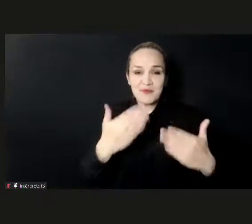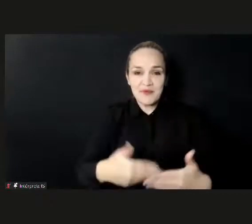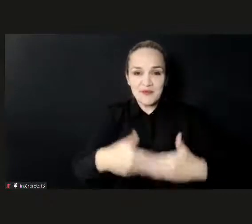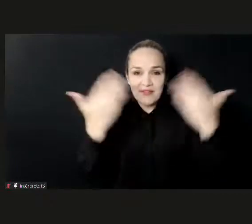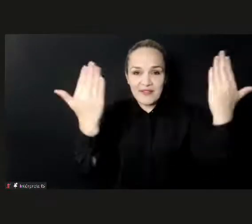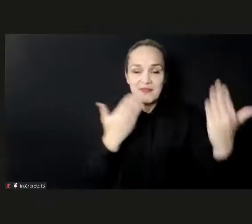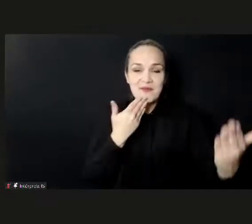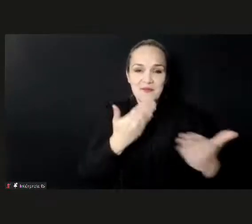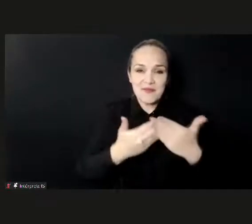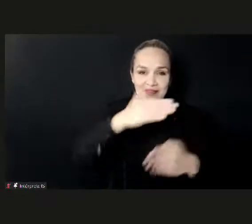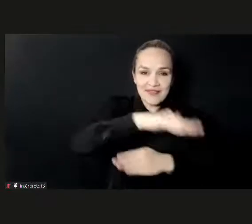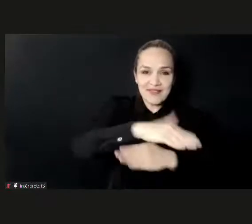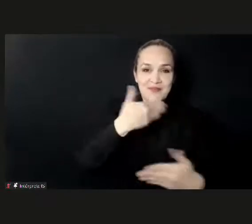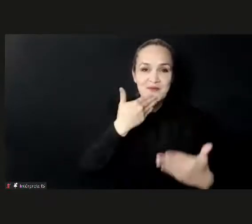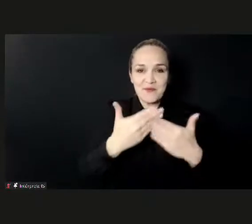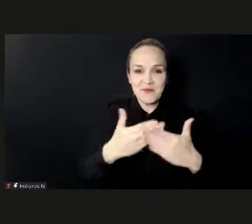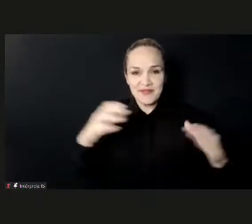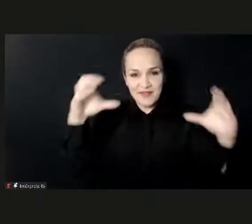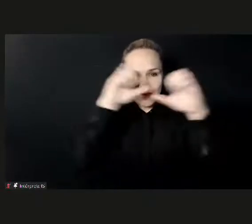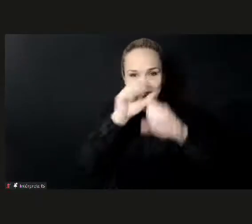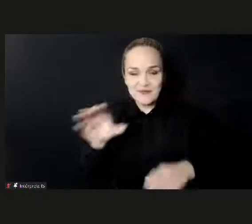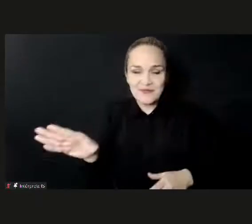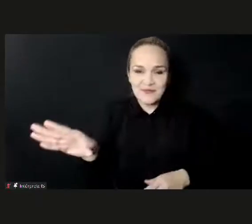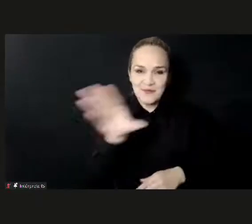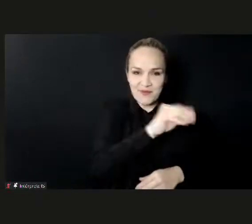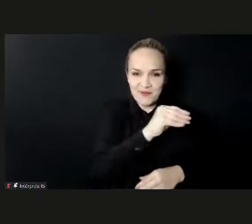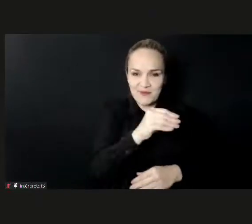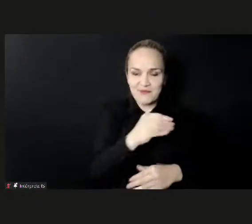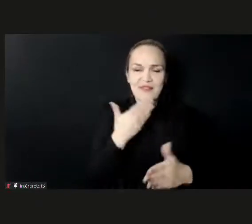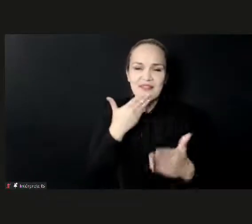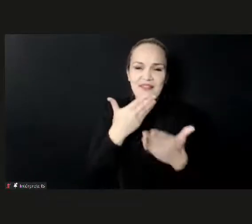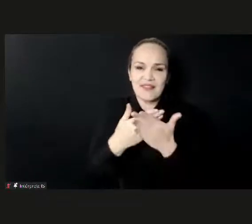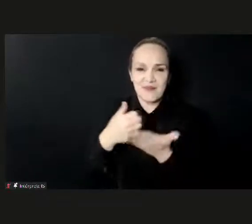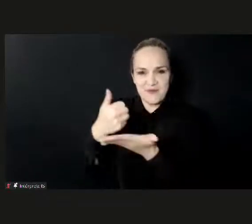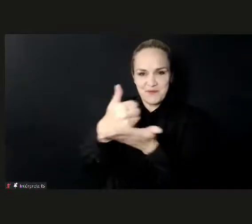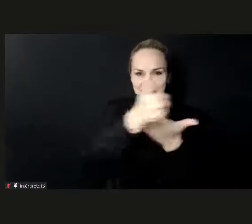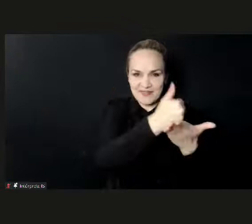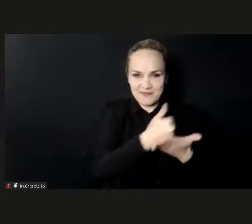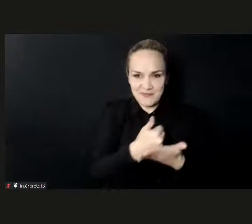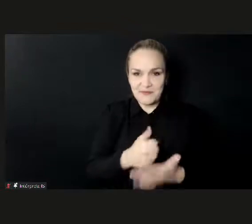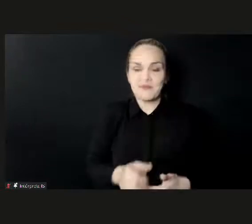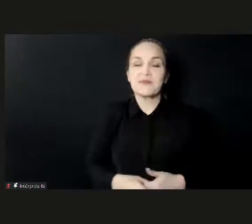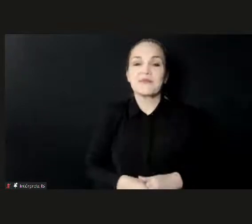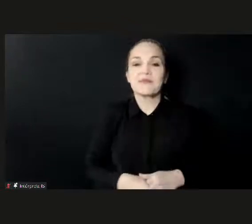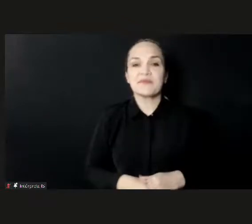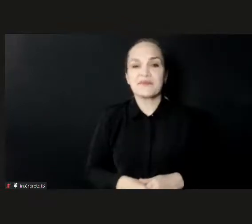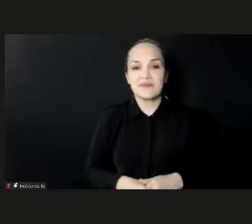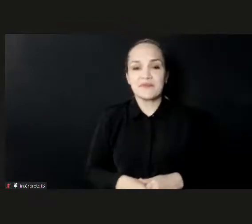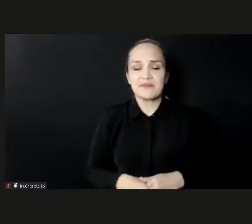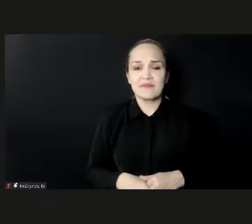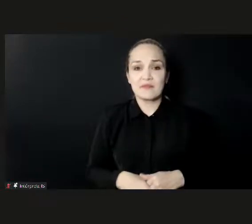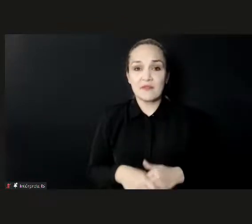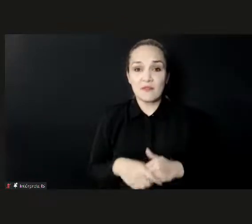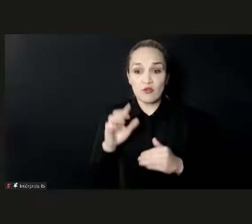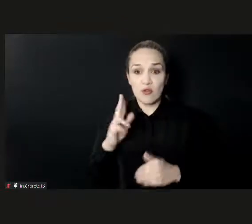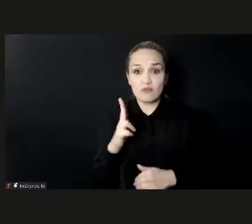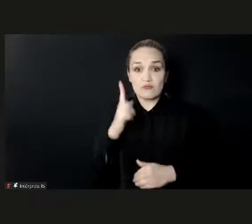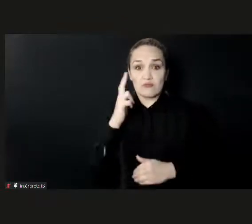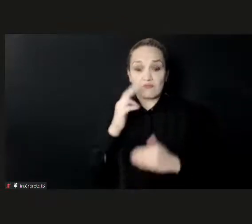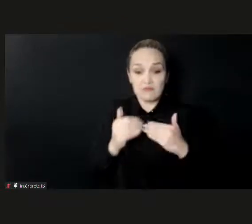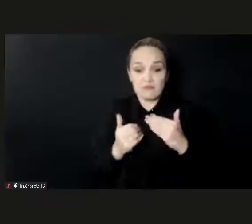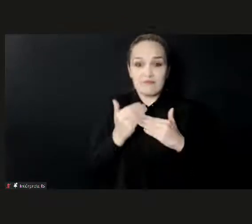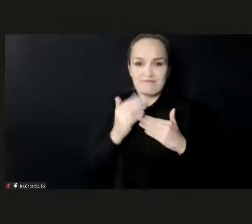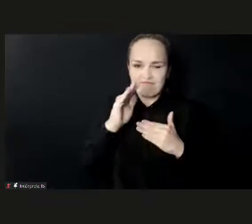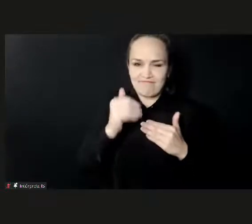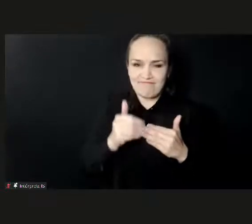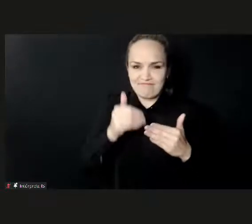our session today. Before I start, let me express my gratitude to UNCTAD and UNIDO and Sound